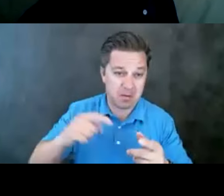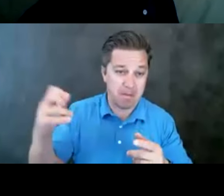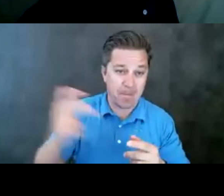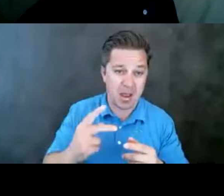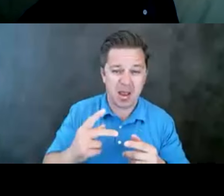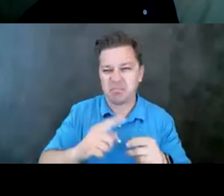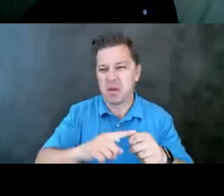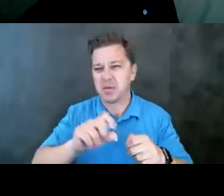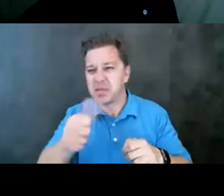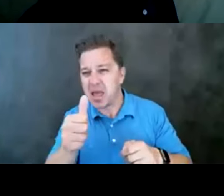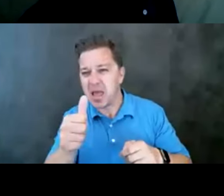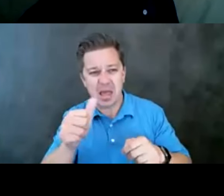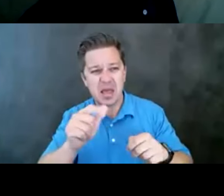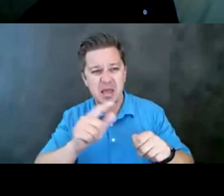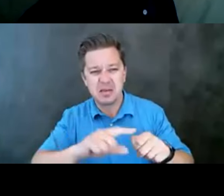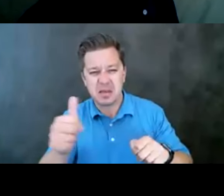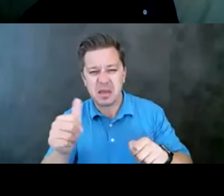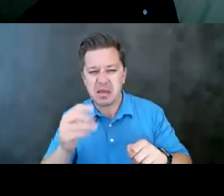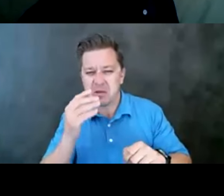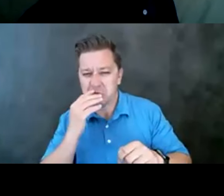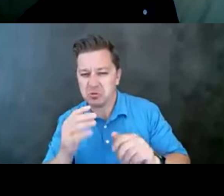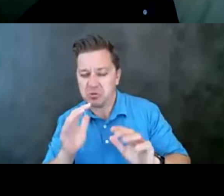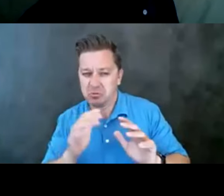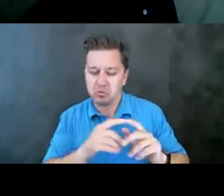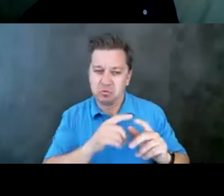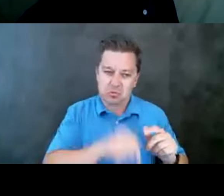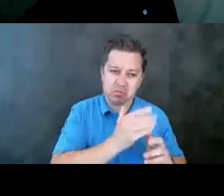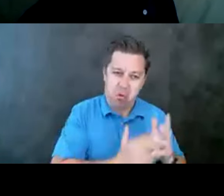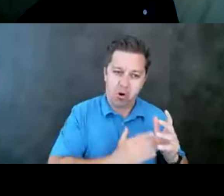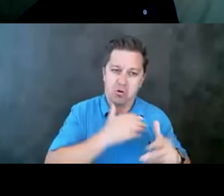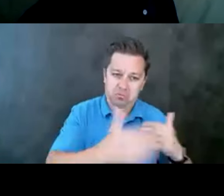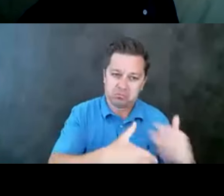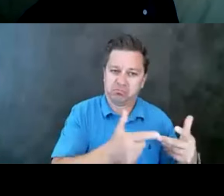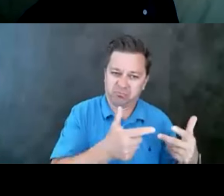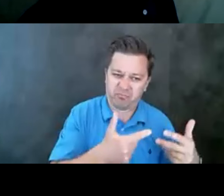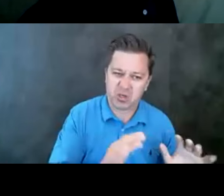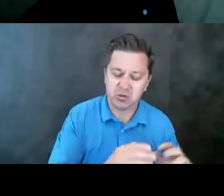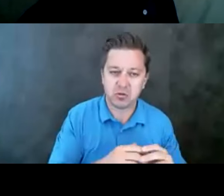'clock would be good. I just wanted to give that activation warning. And I apologize. I didn't do that sooner.